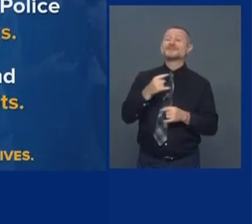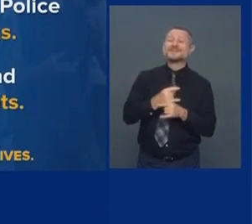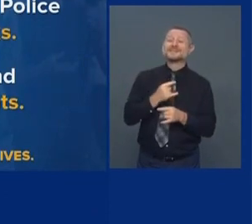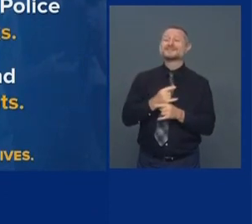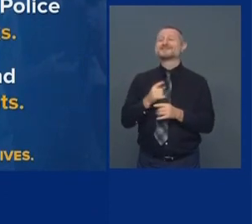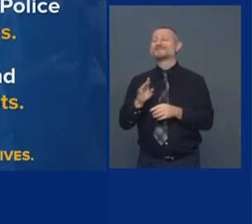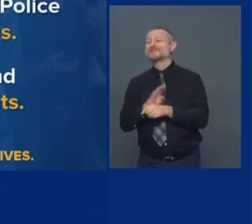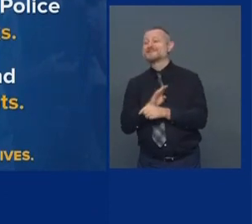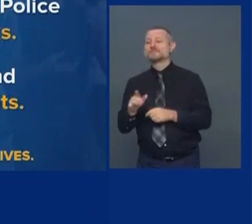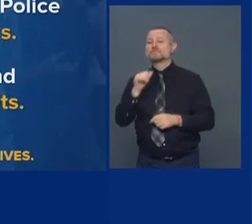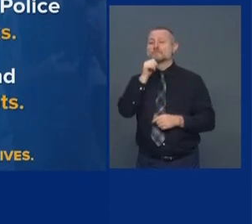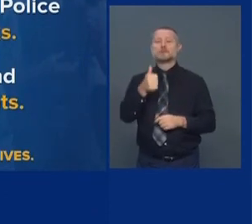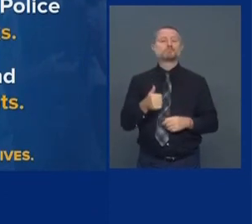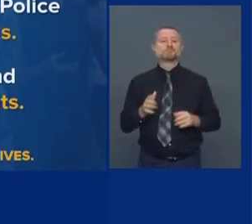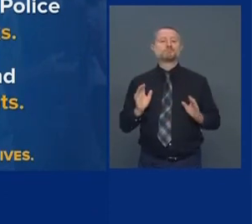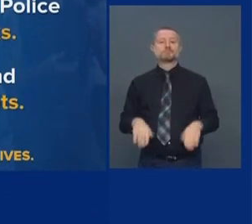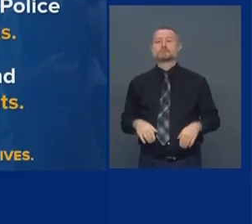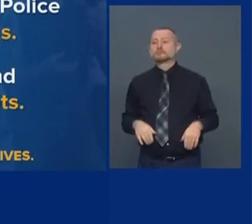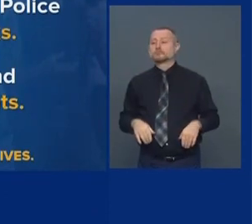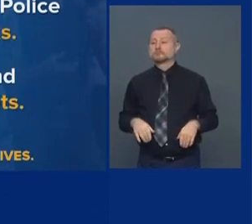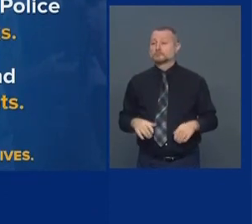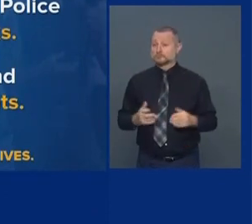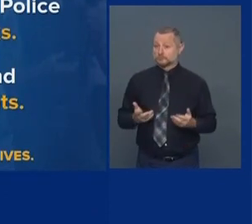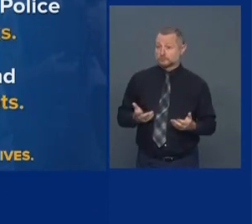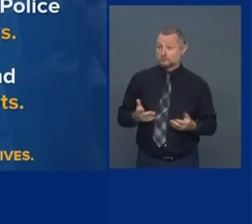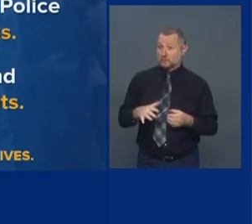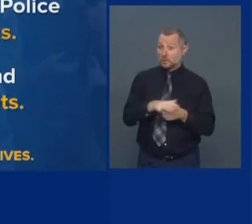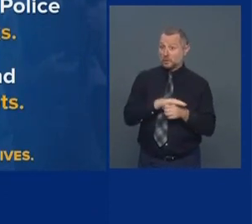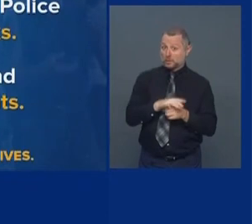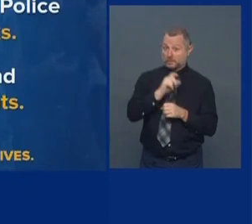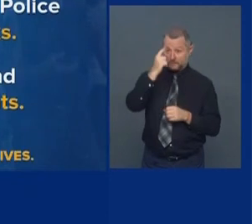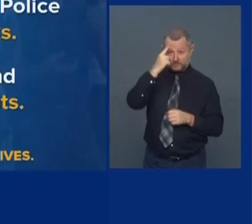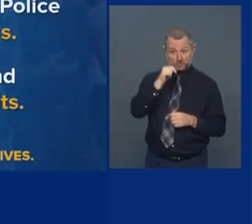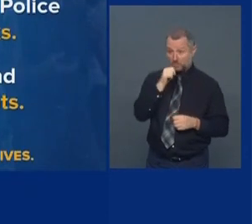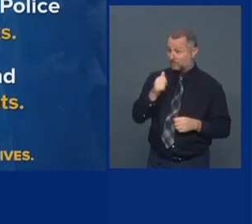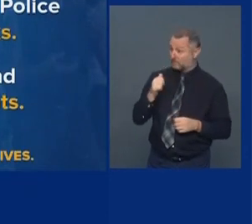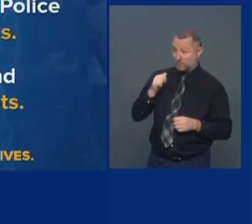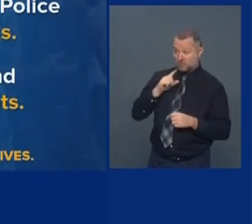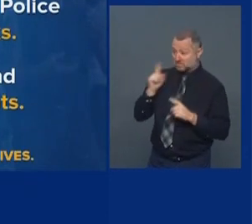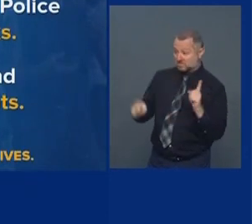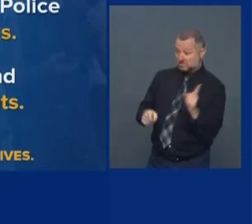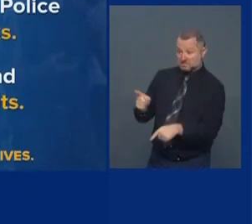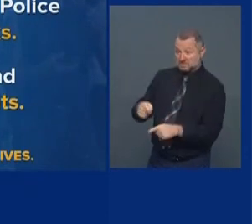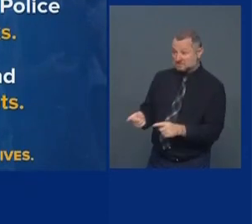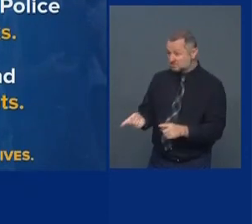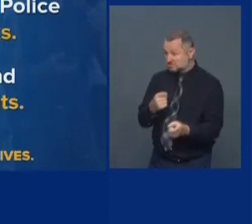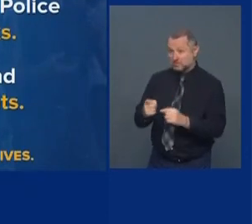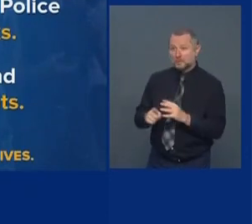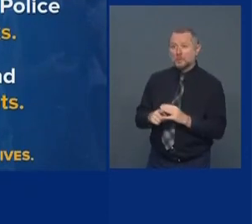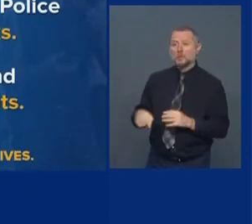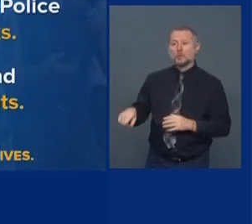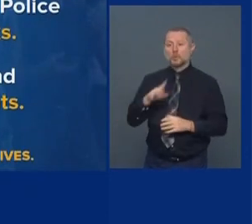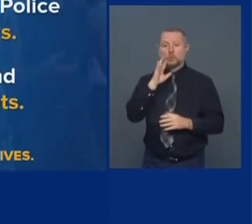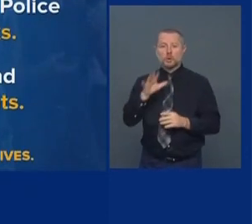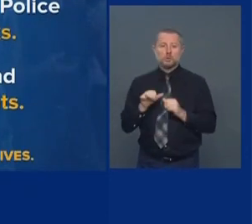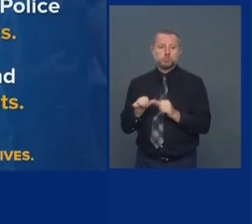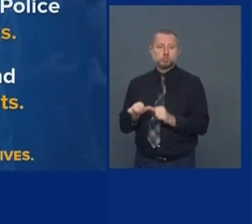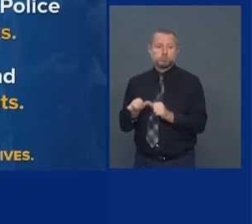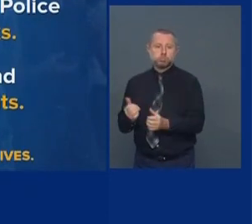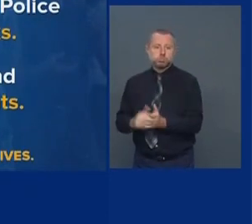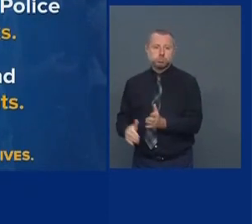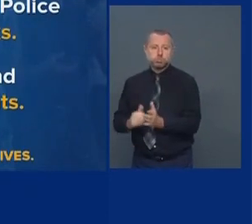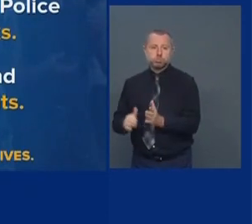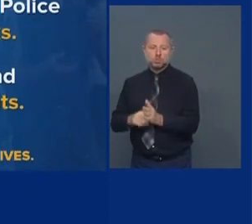enforcement, then they're going to violate the rules. It's human nature. They're under economic pressure.